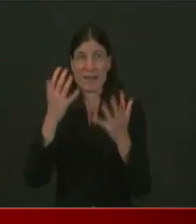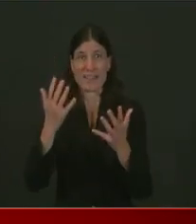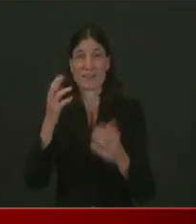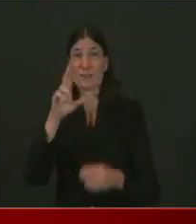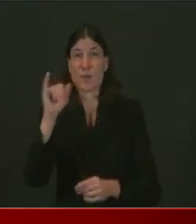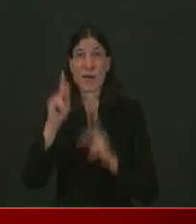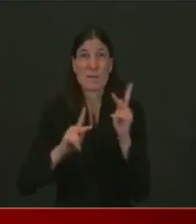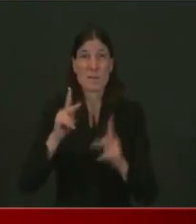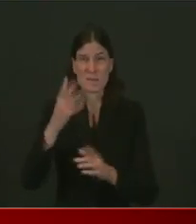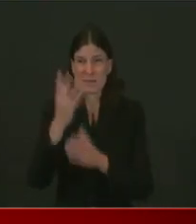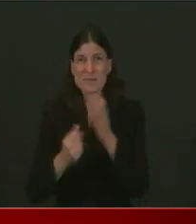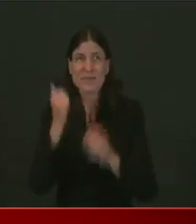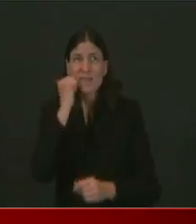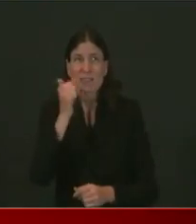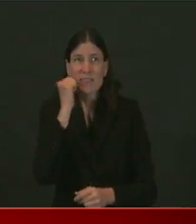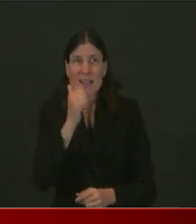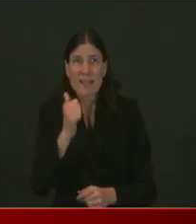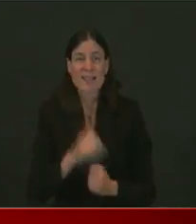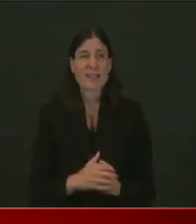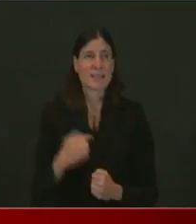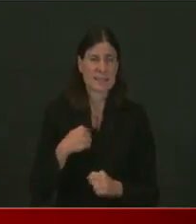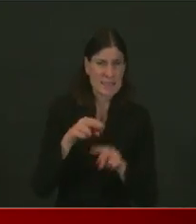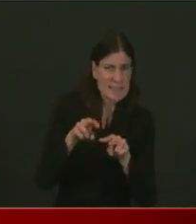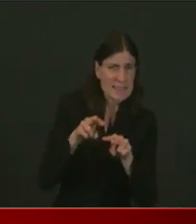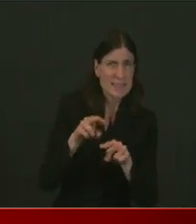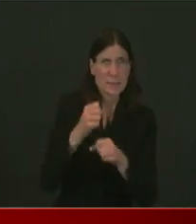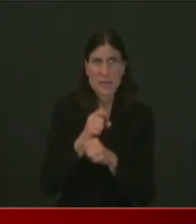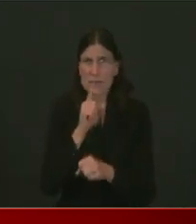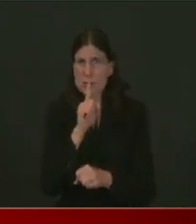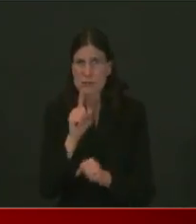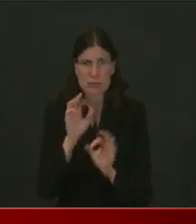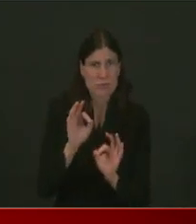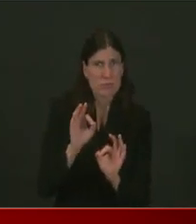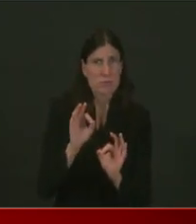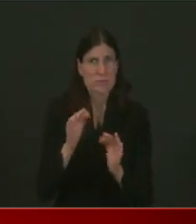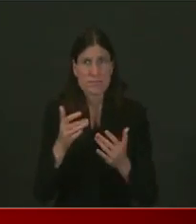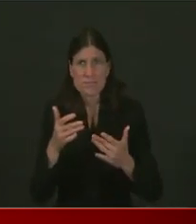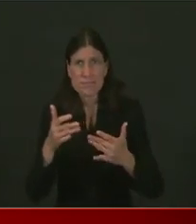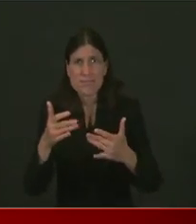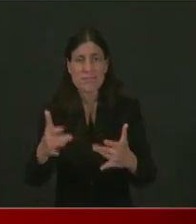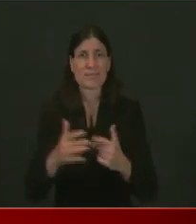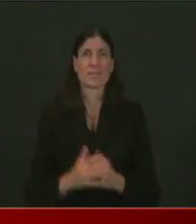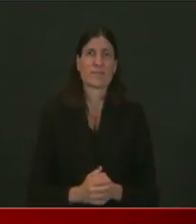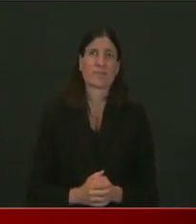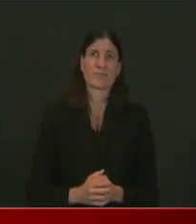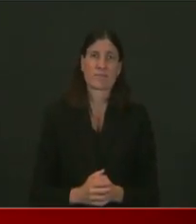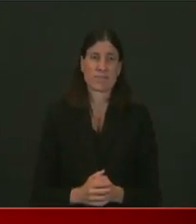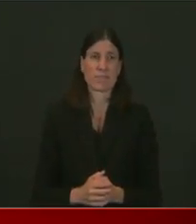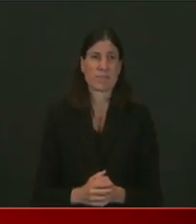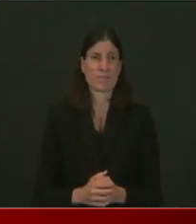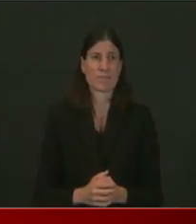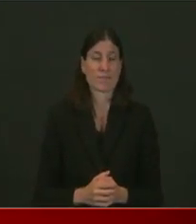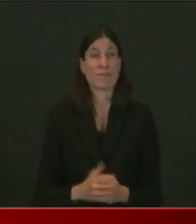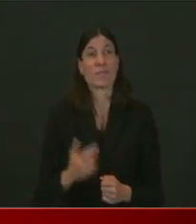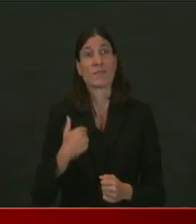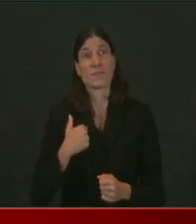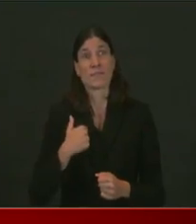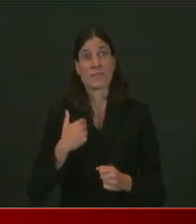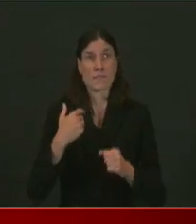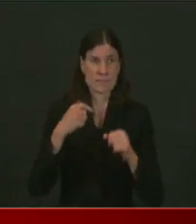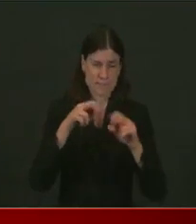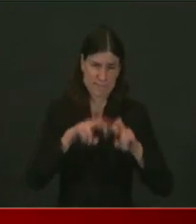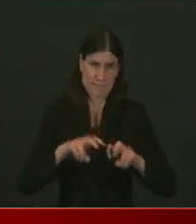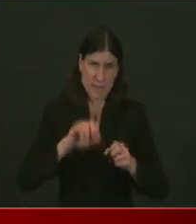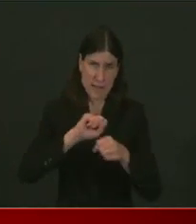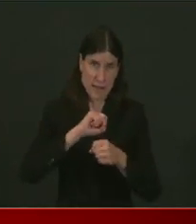stay vigilant. I would say, you know, I'm looking, I look at the data every day in great detail.